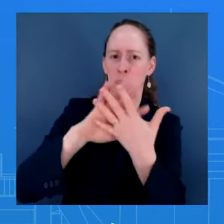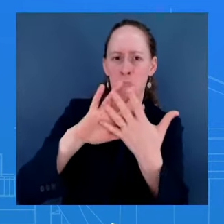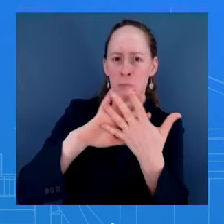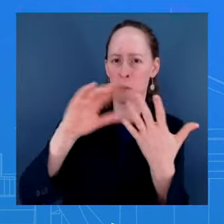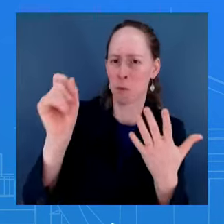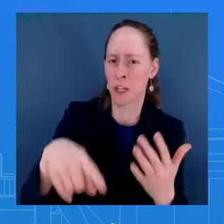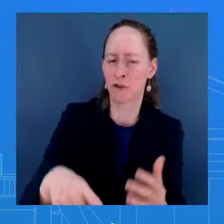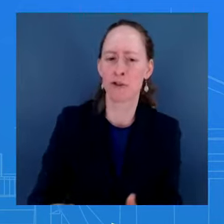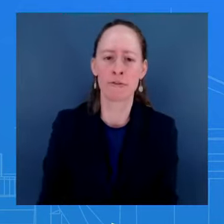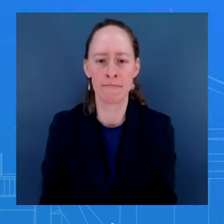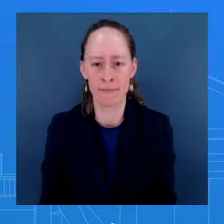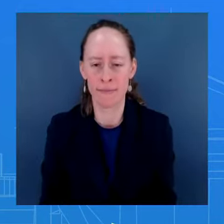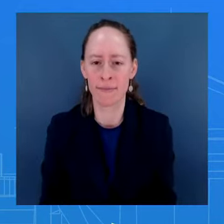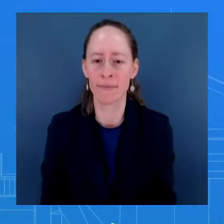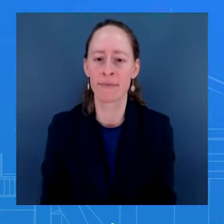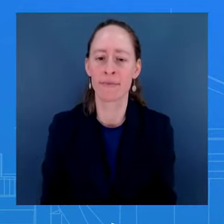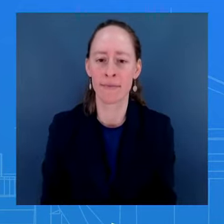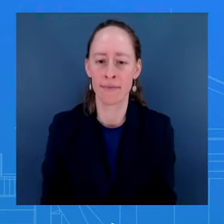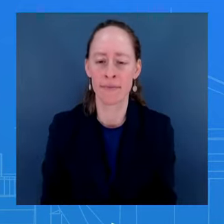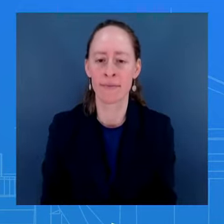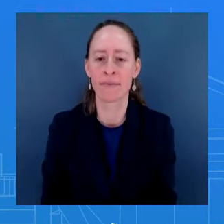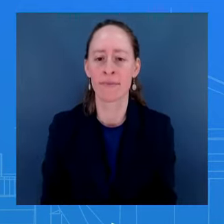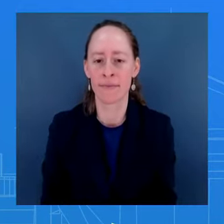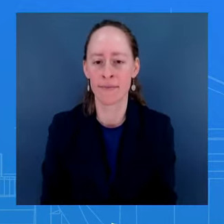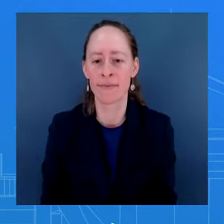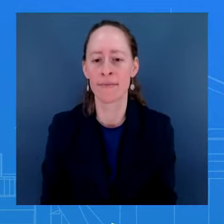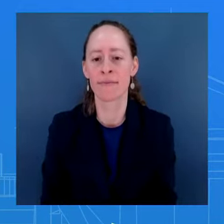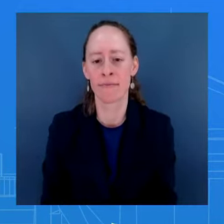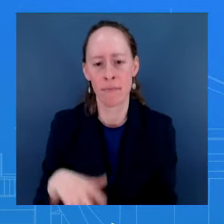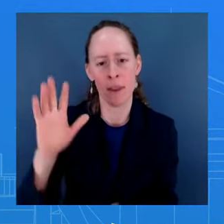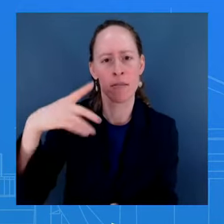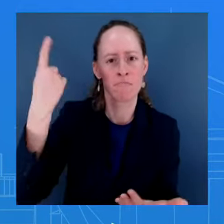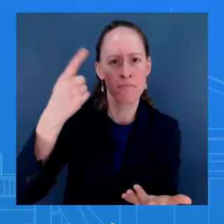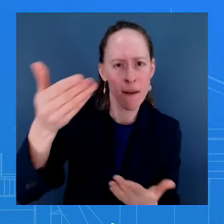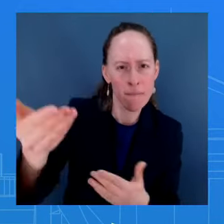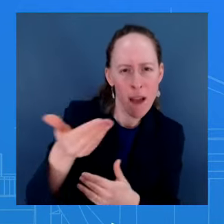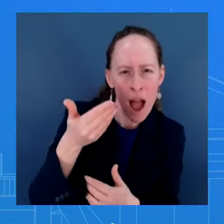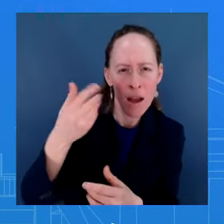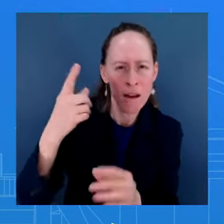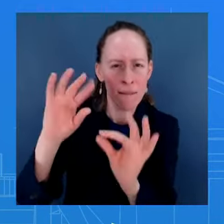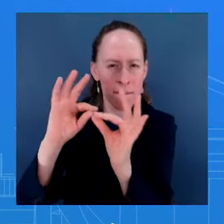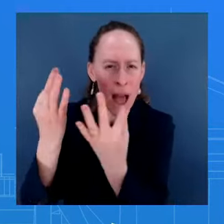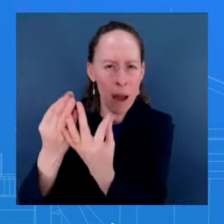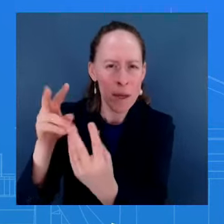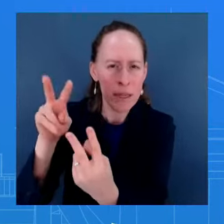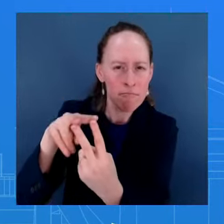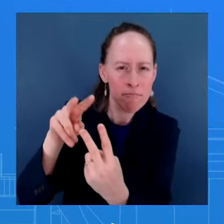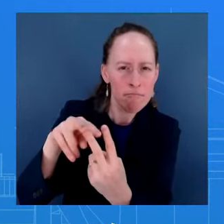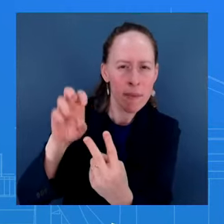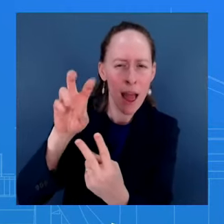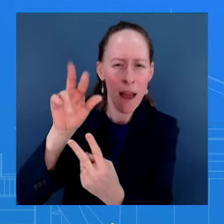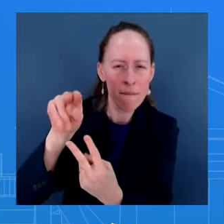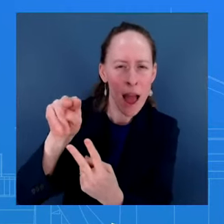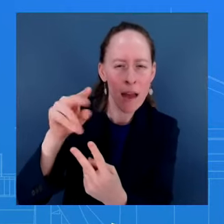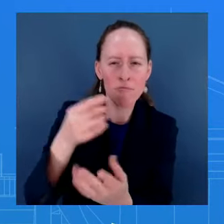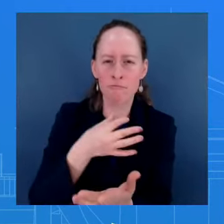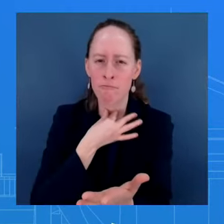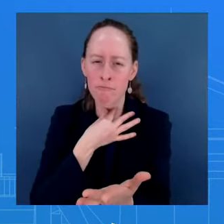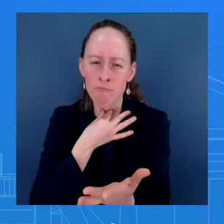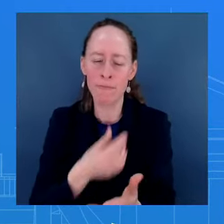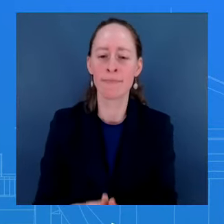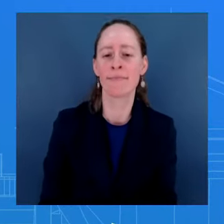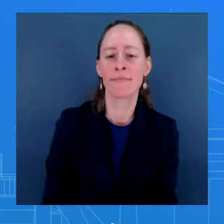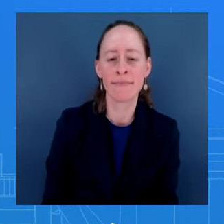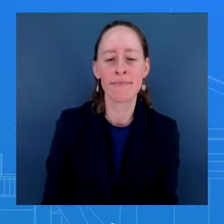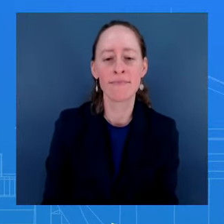does the White House think about his invitation to Gerskiewicz's parents? As it relates to the National Security Supplemental and the Speaker